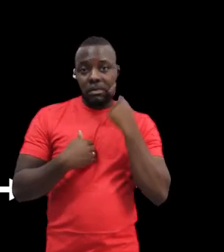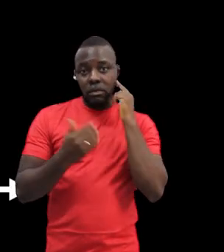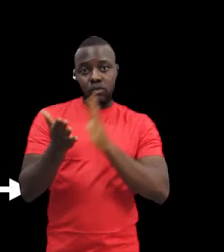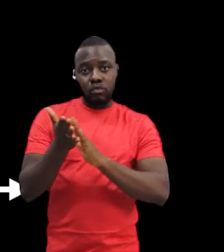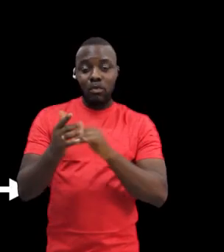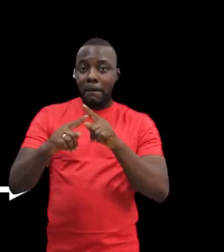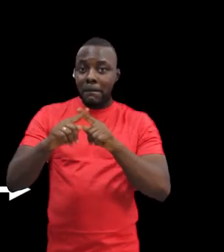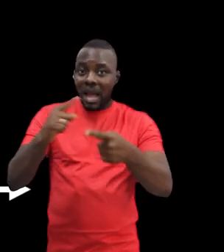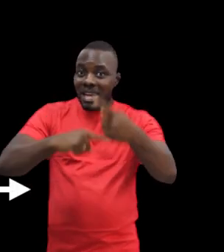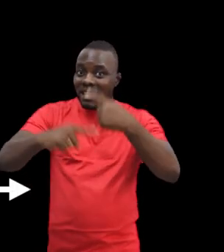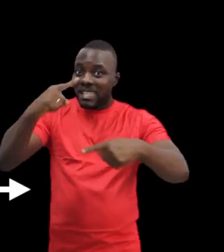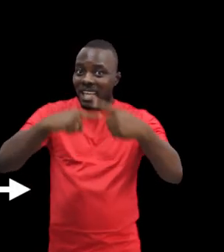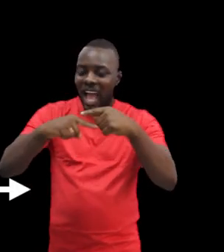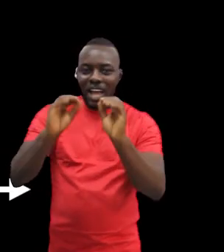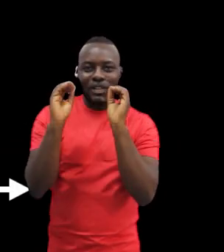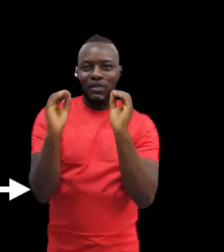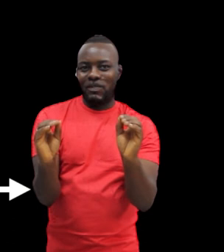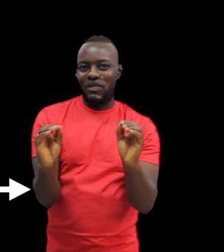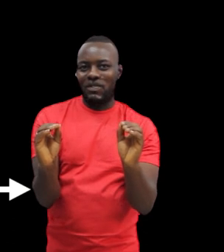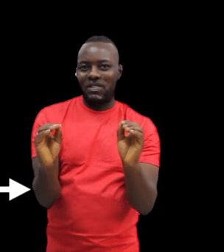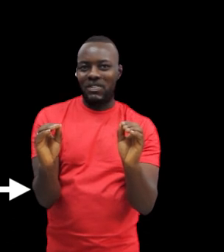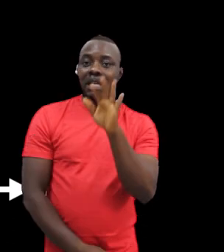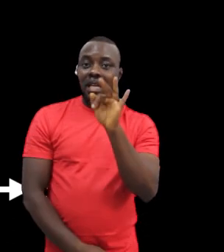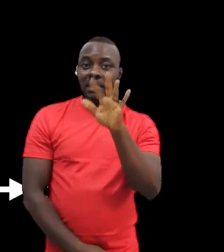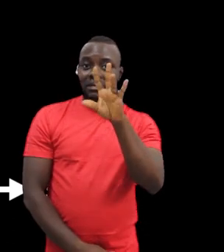But none were known to have used sign language at that time.